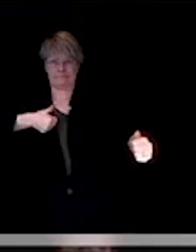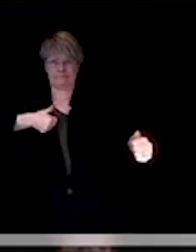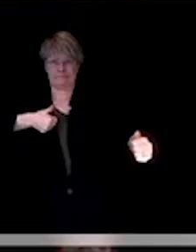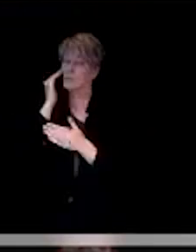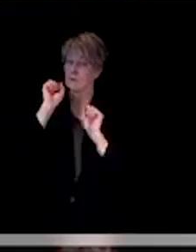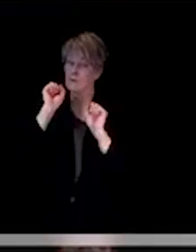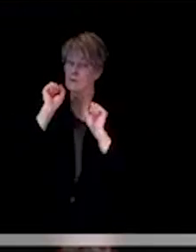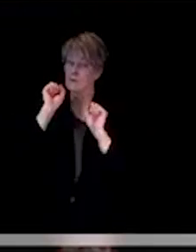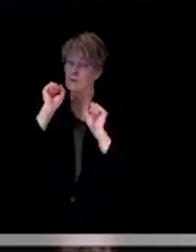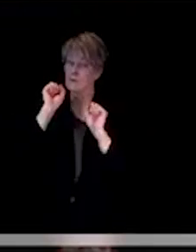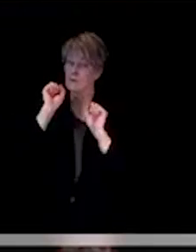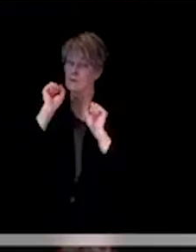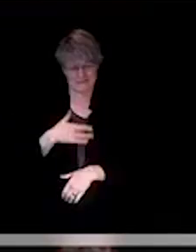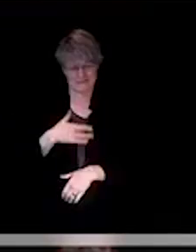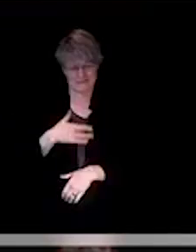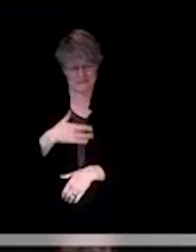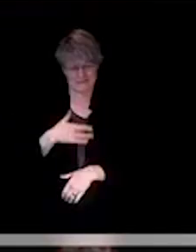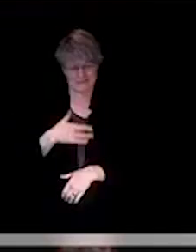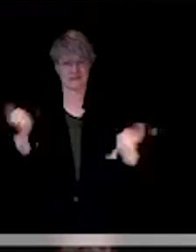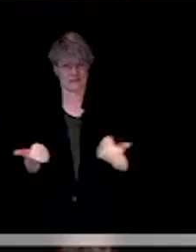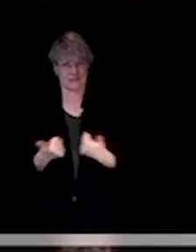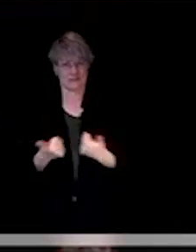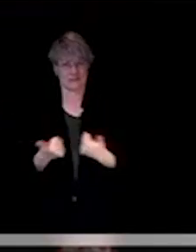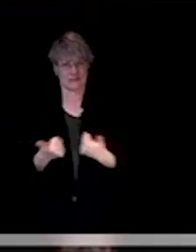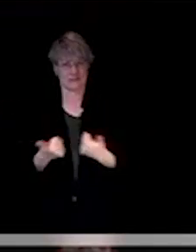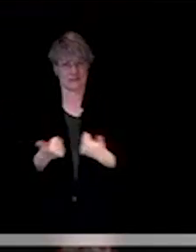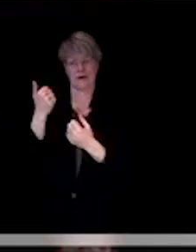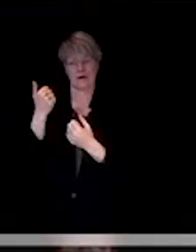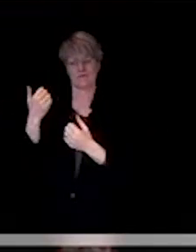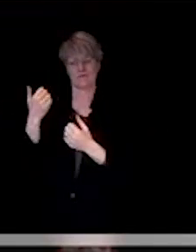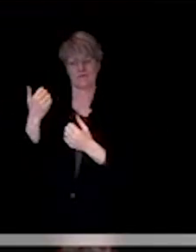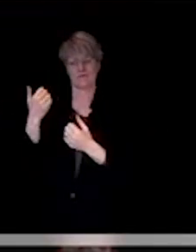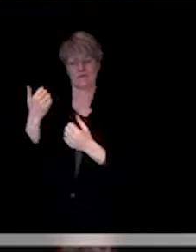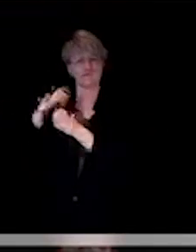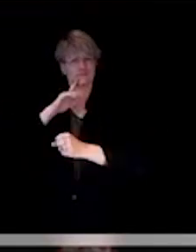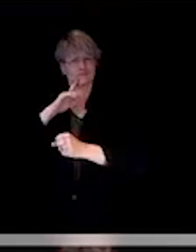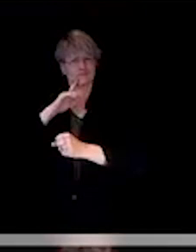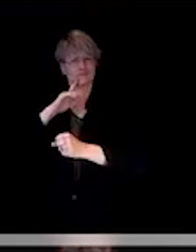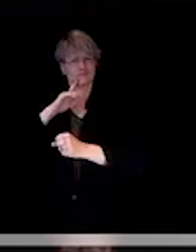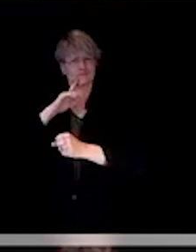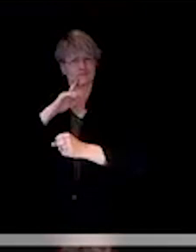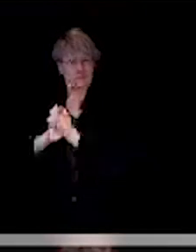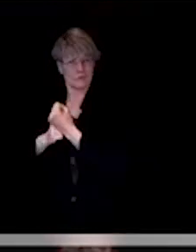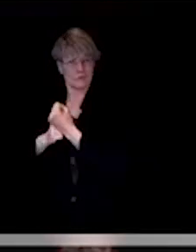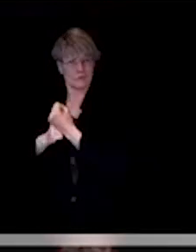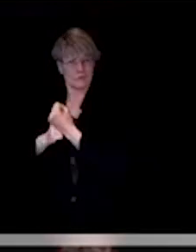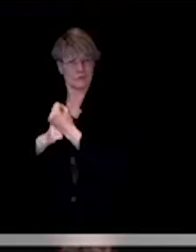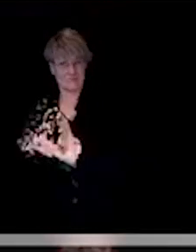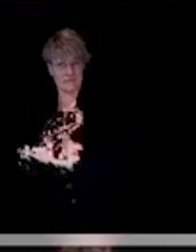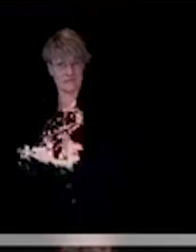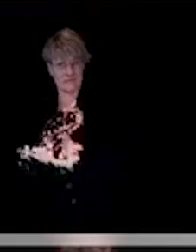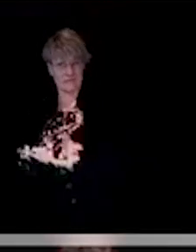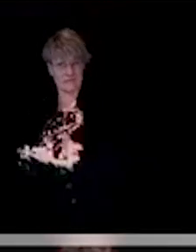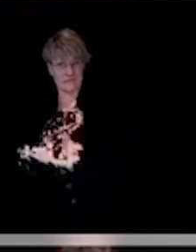responsibilities and commitments to family. So, doing your best to try and see if you are sick, you know, if there's someone else who could